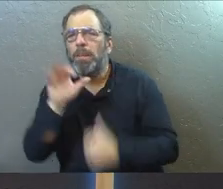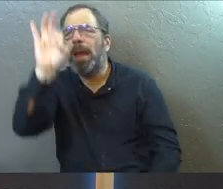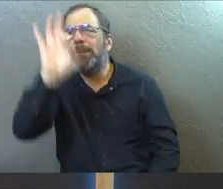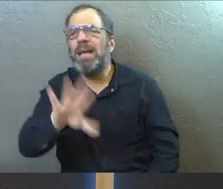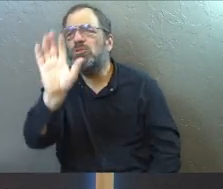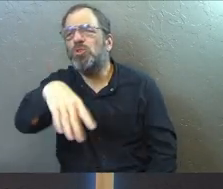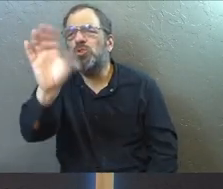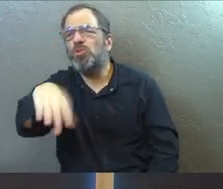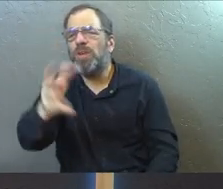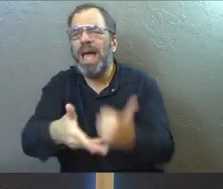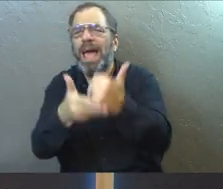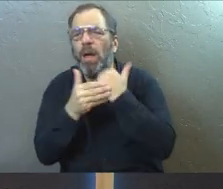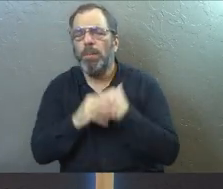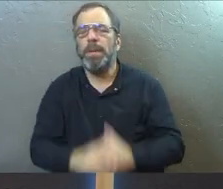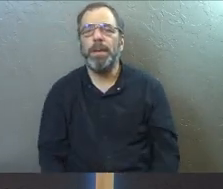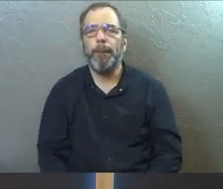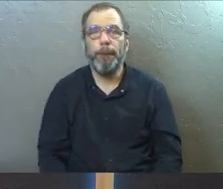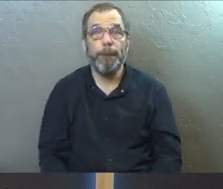me, Pastor.